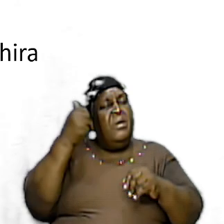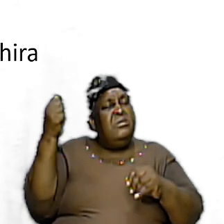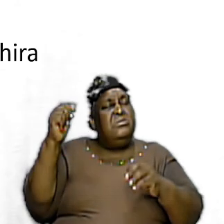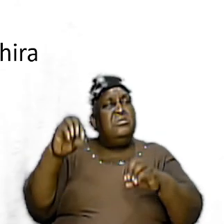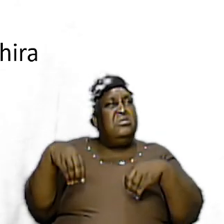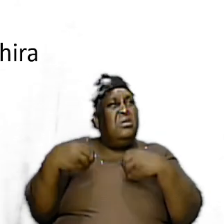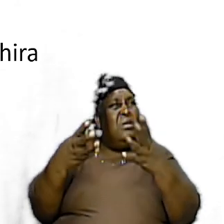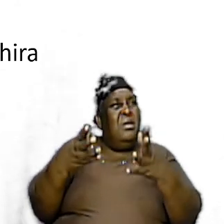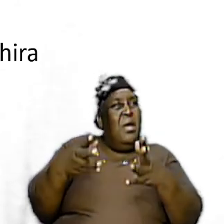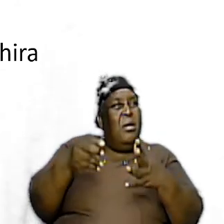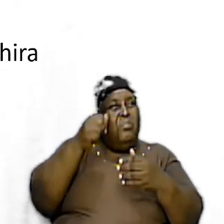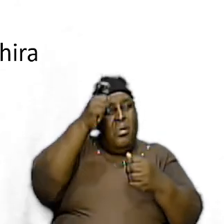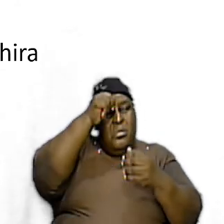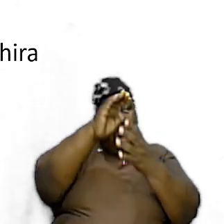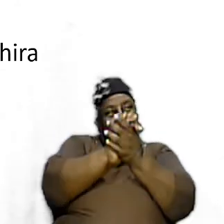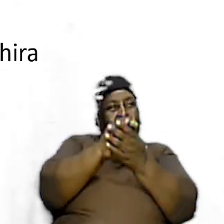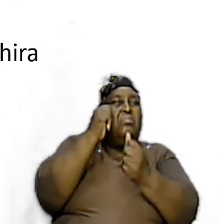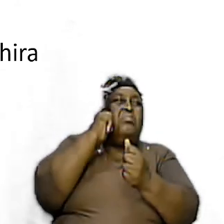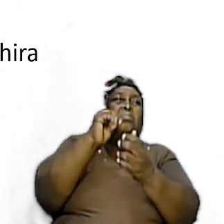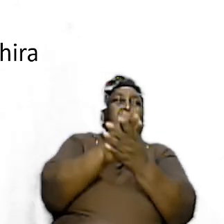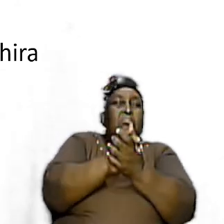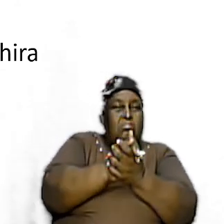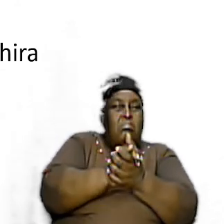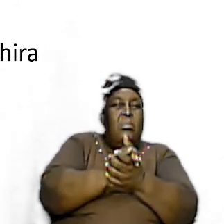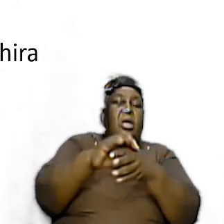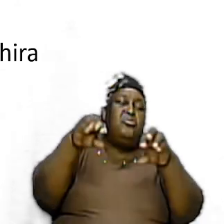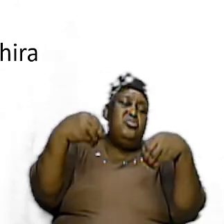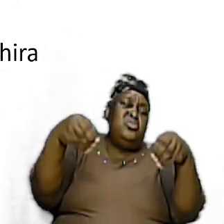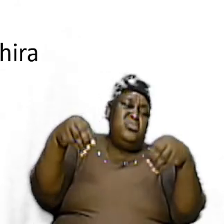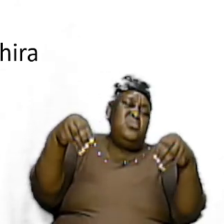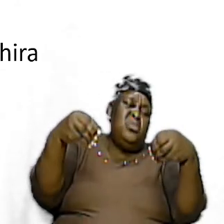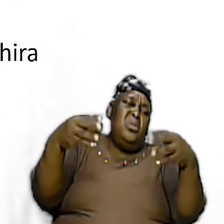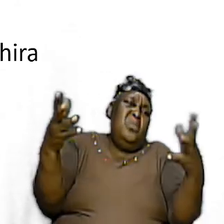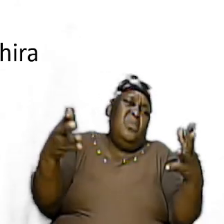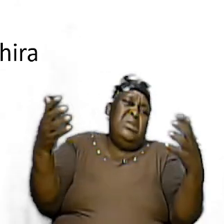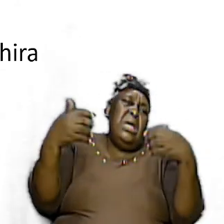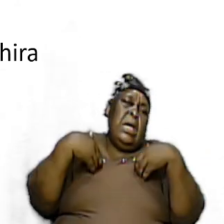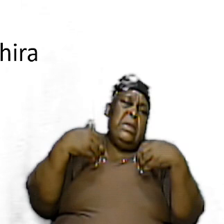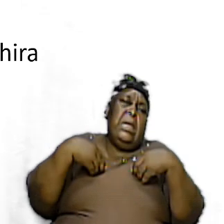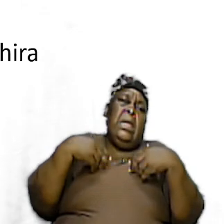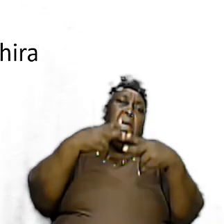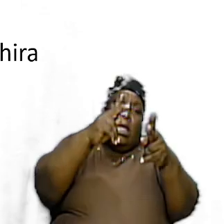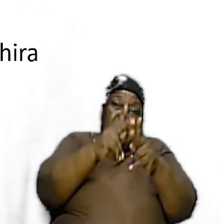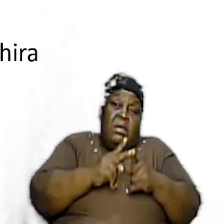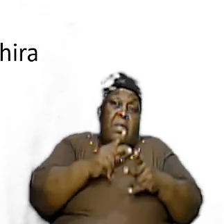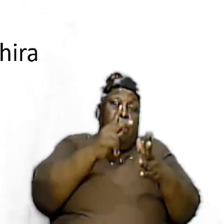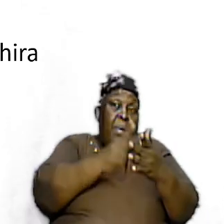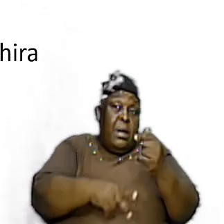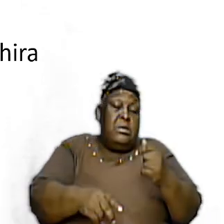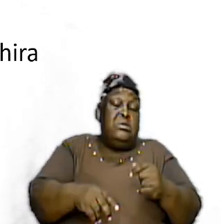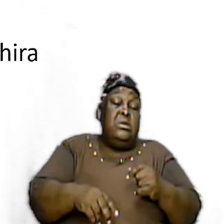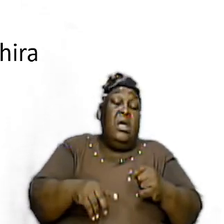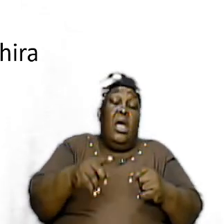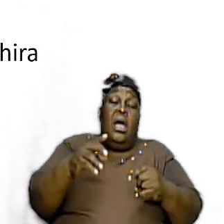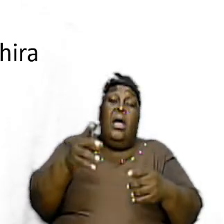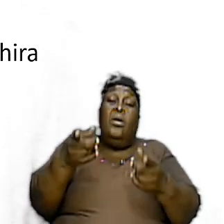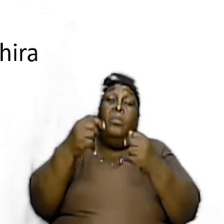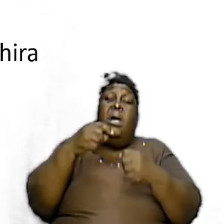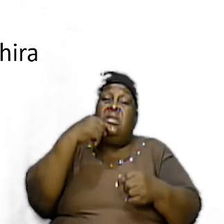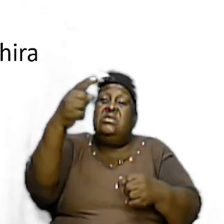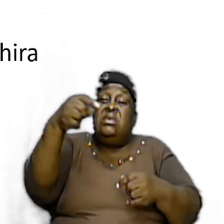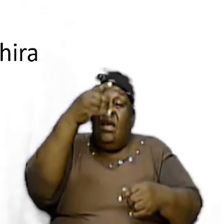Ananias and Sapphira came with deception they sold what they had and they kept apart and came and told God